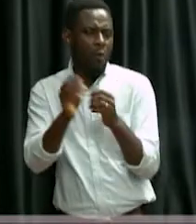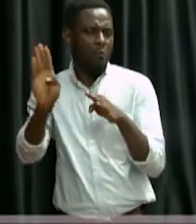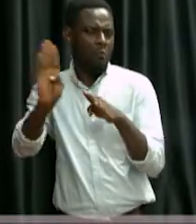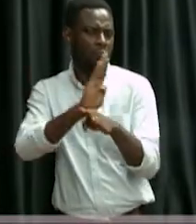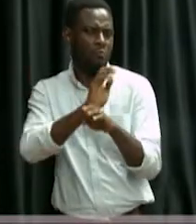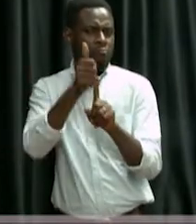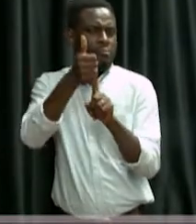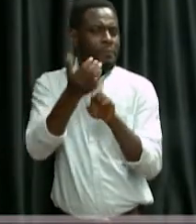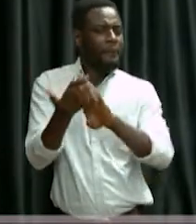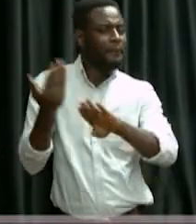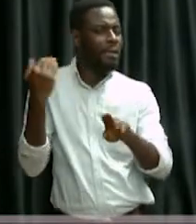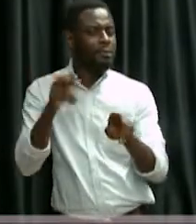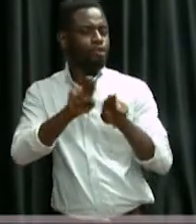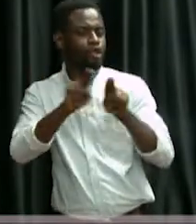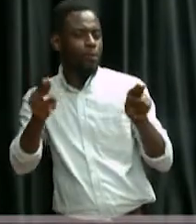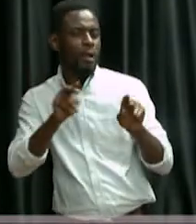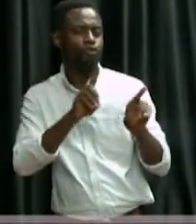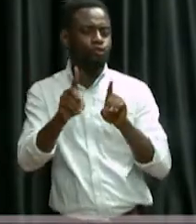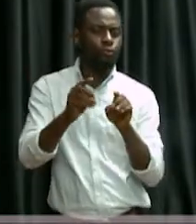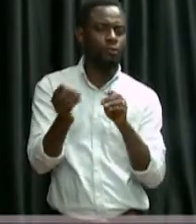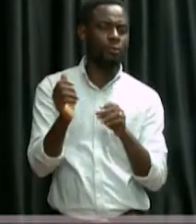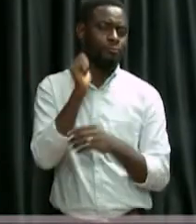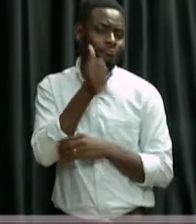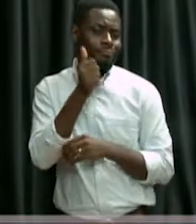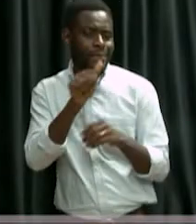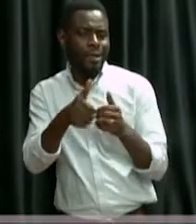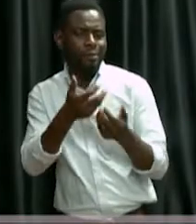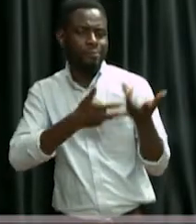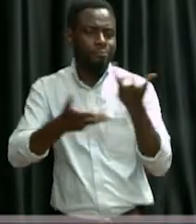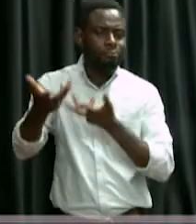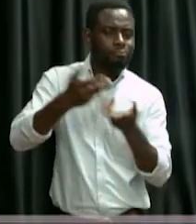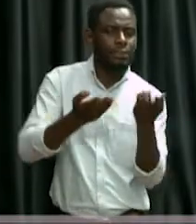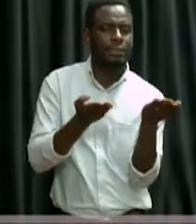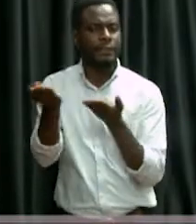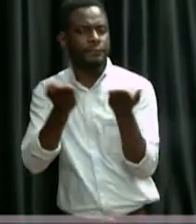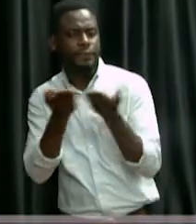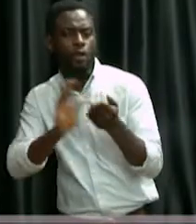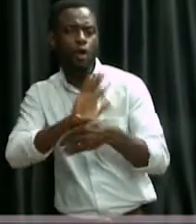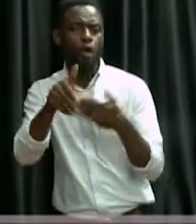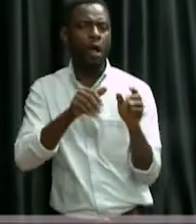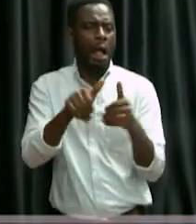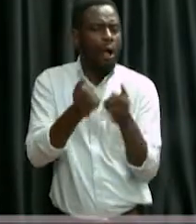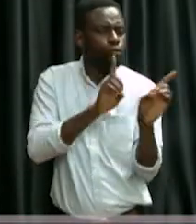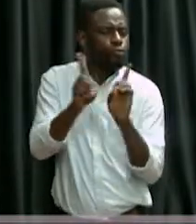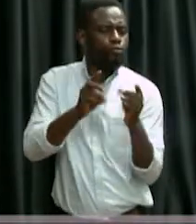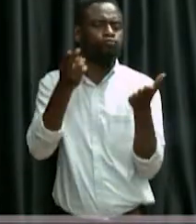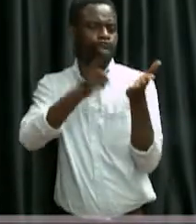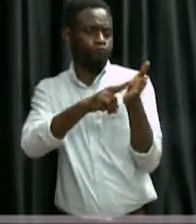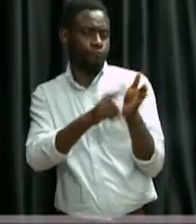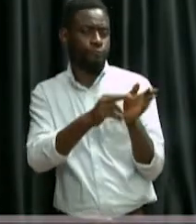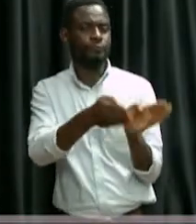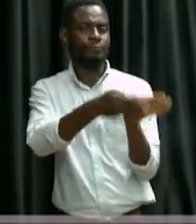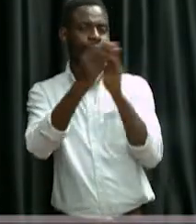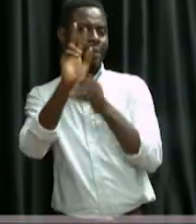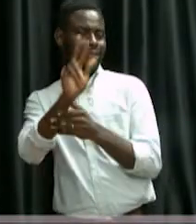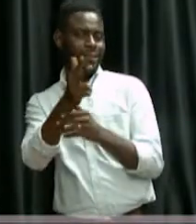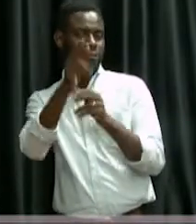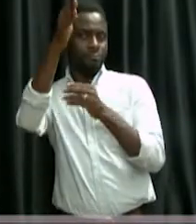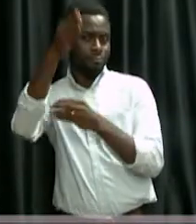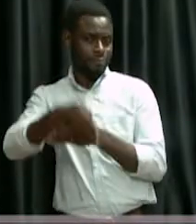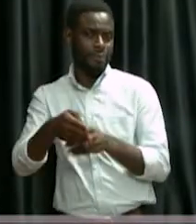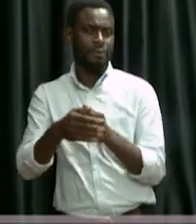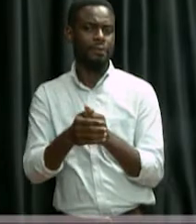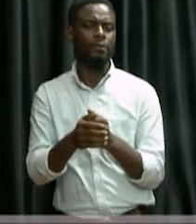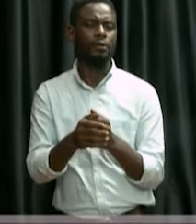what you normally do on a day-by-day basis, dealing with your customers, serving them, providing solutions. In the third column, write